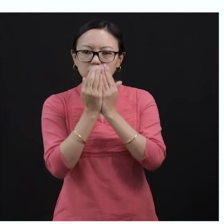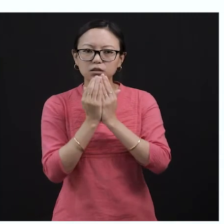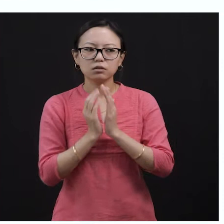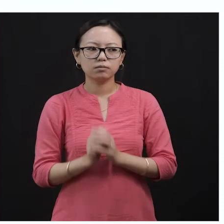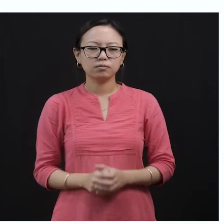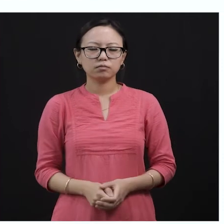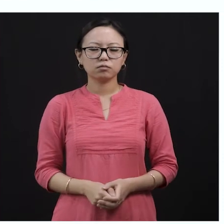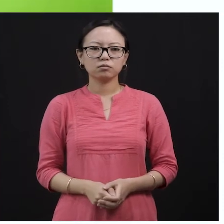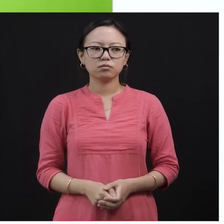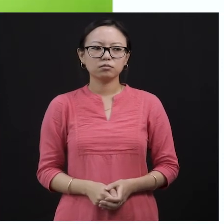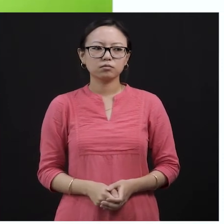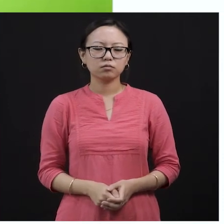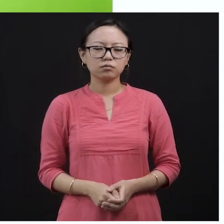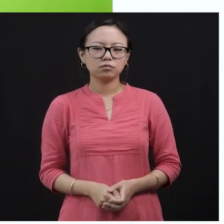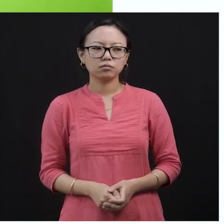animals, okay?